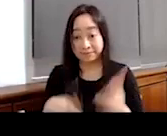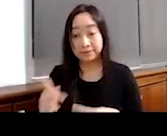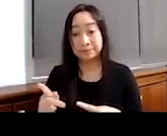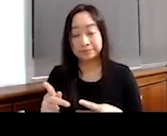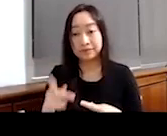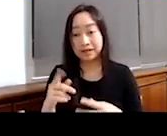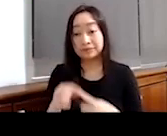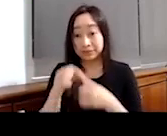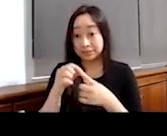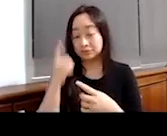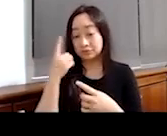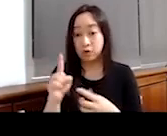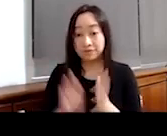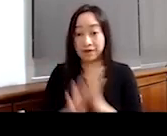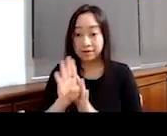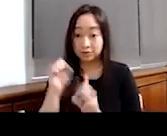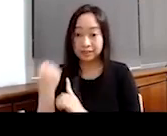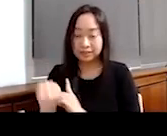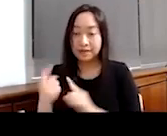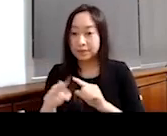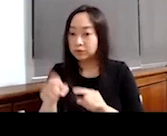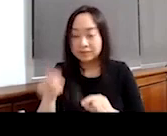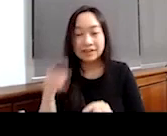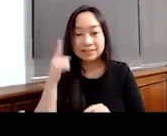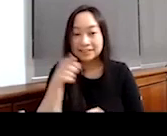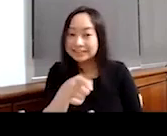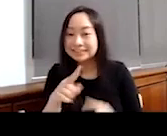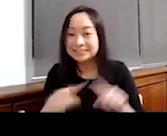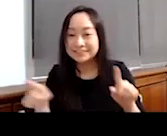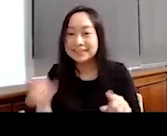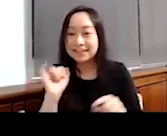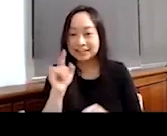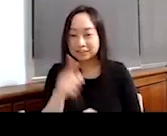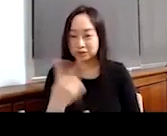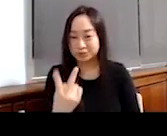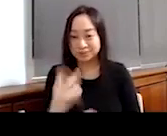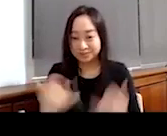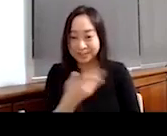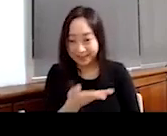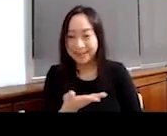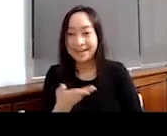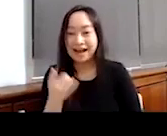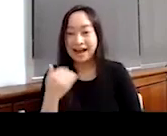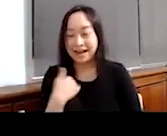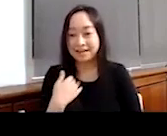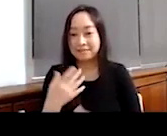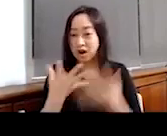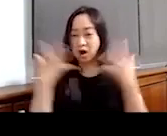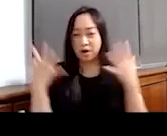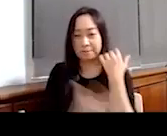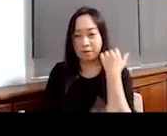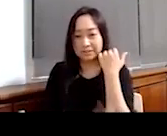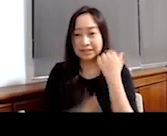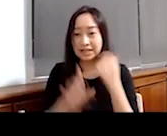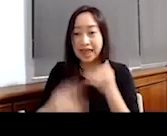in, you know, developed societies. But you have to understand that here, there's two issues. There is a lot of poverty and lack of